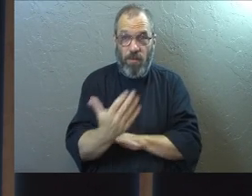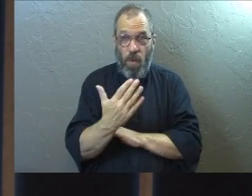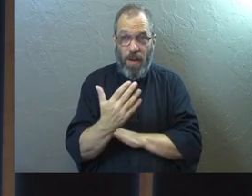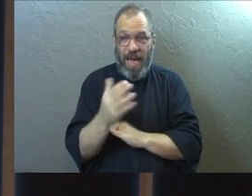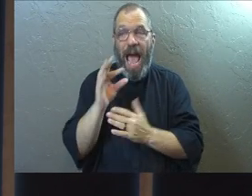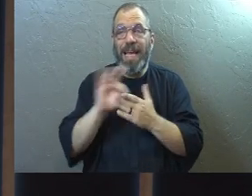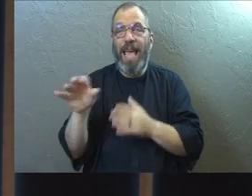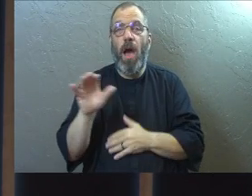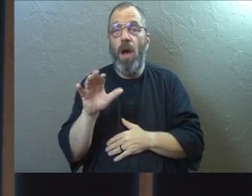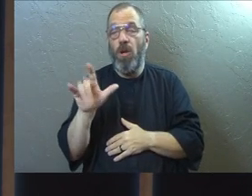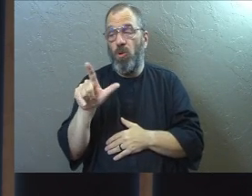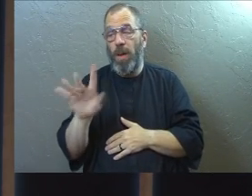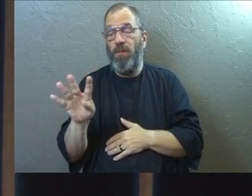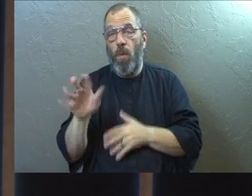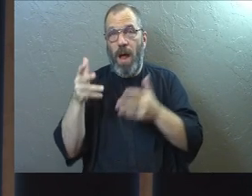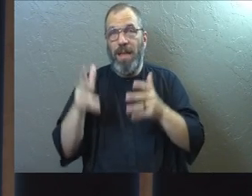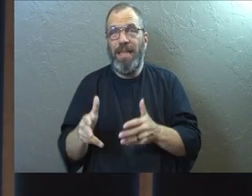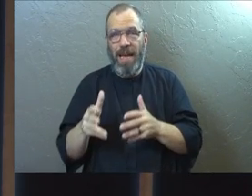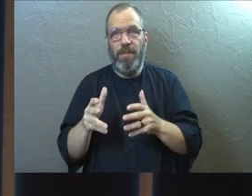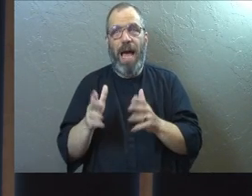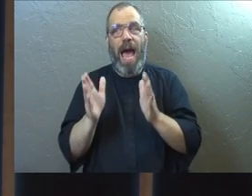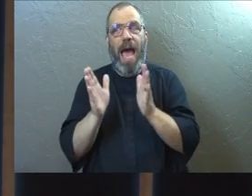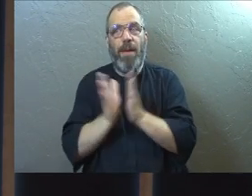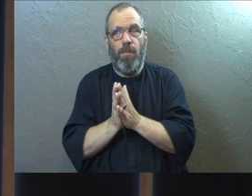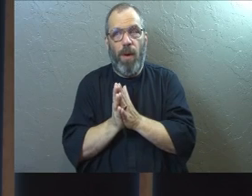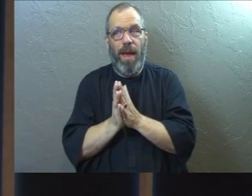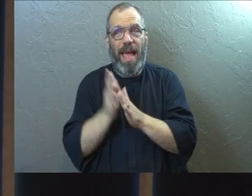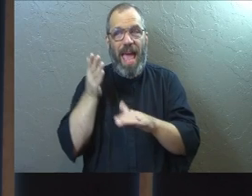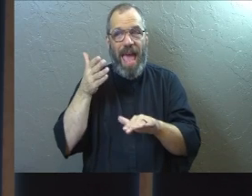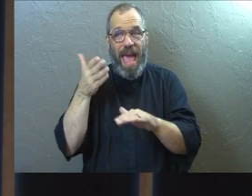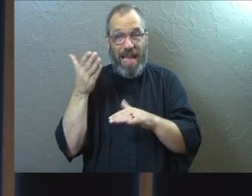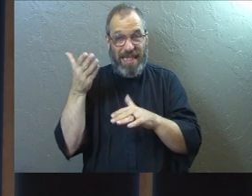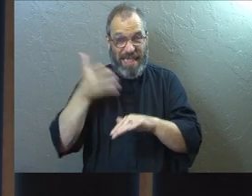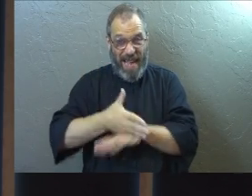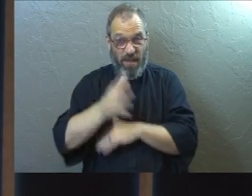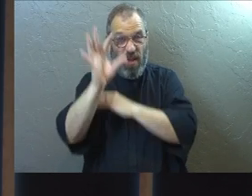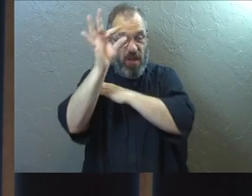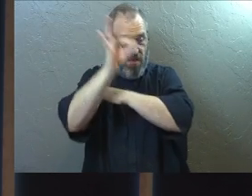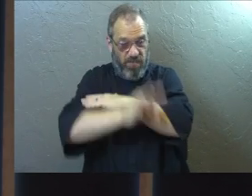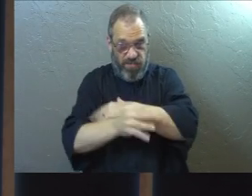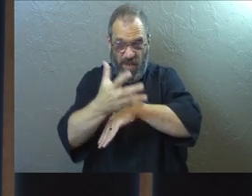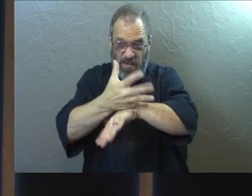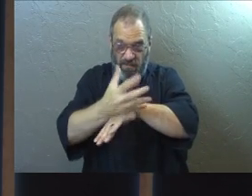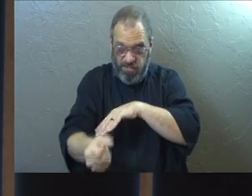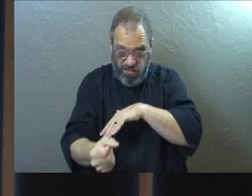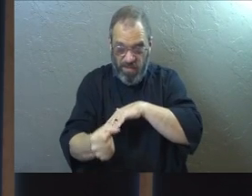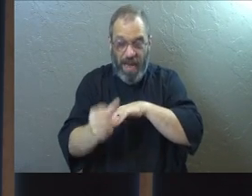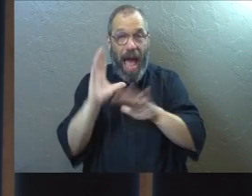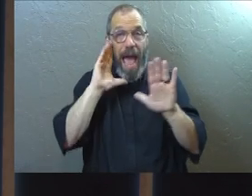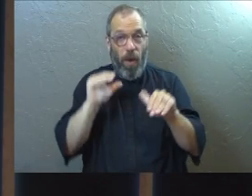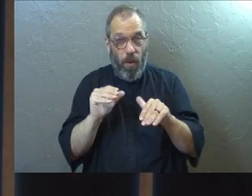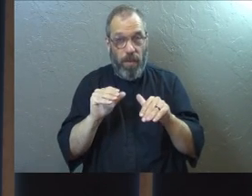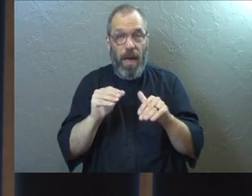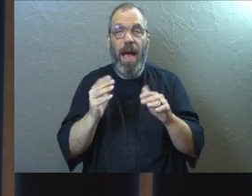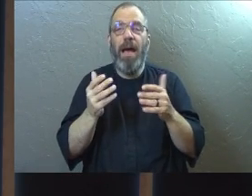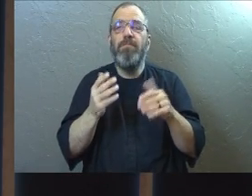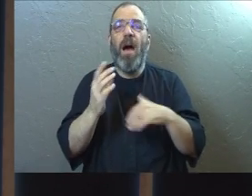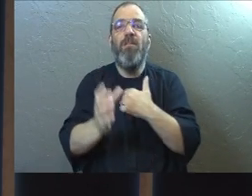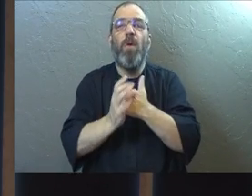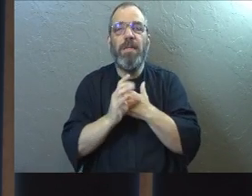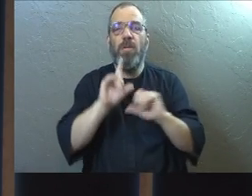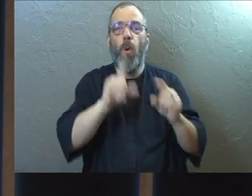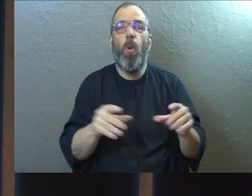I counted them back there. We had 24 left. I pray they're all gone by the end of the day. Make us order more. I would love it.